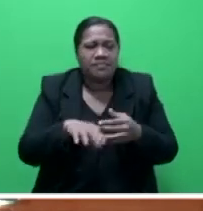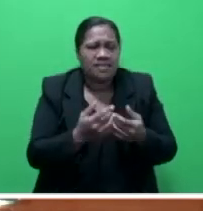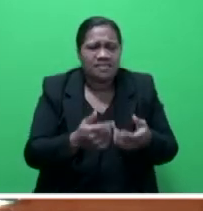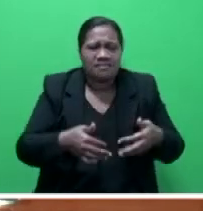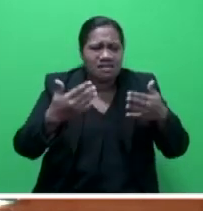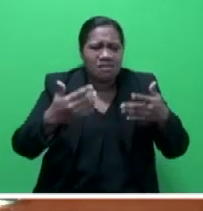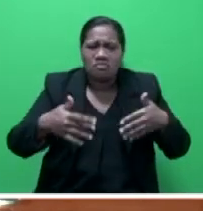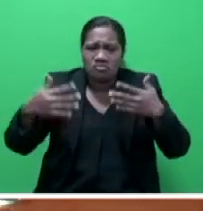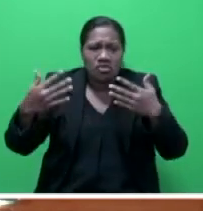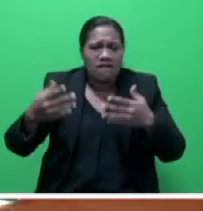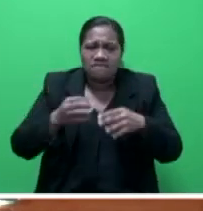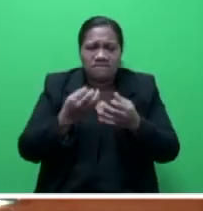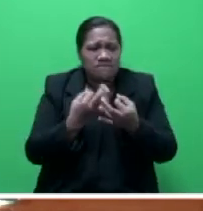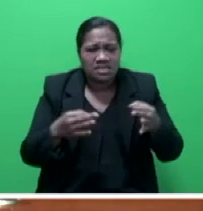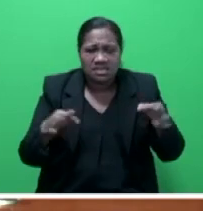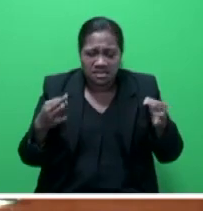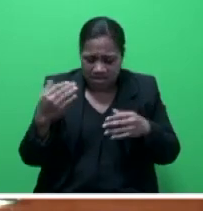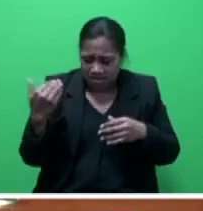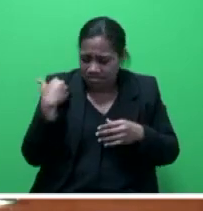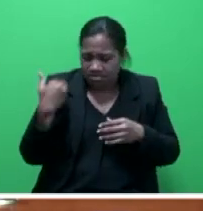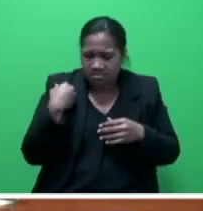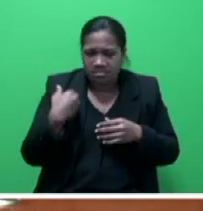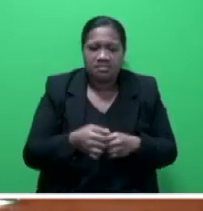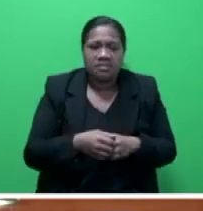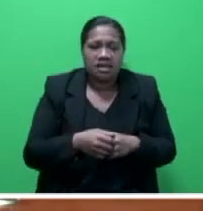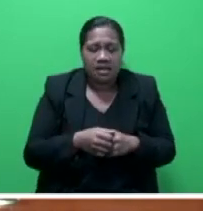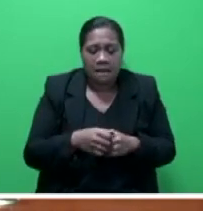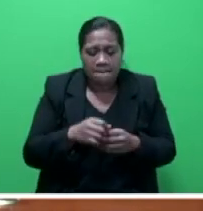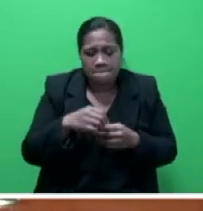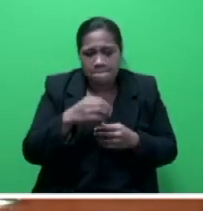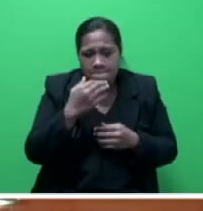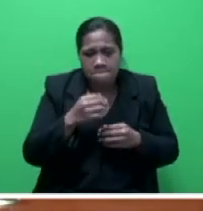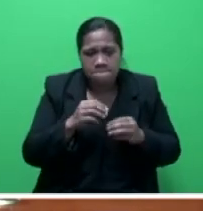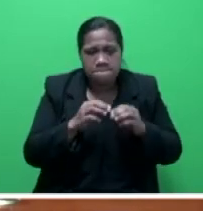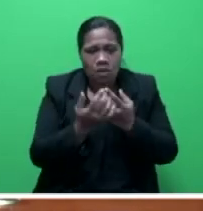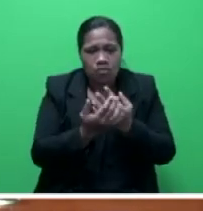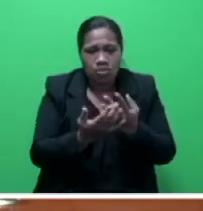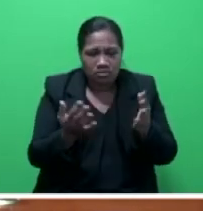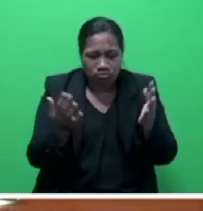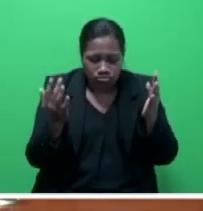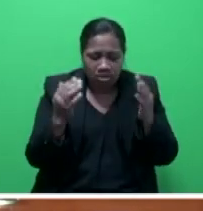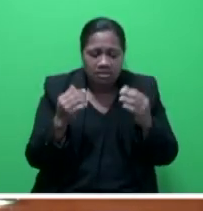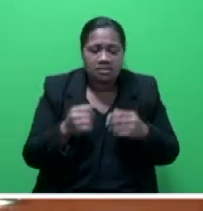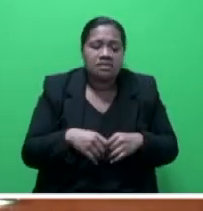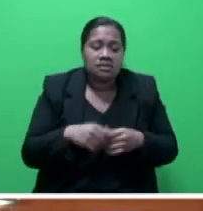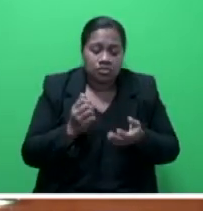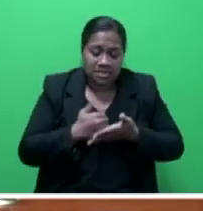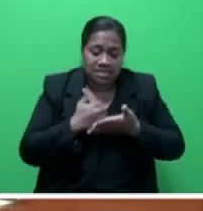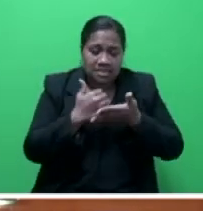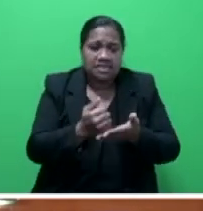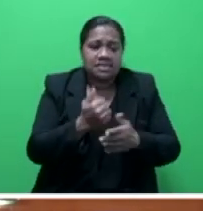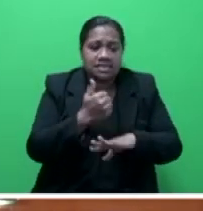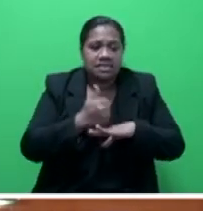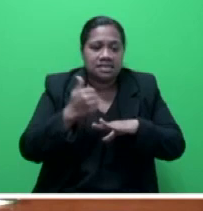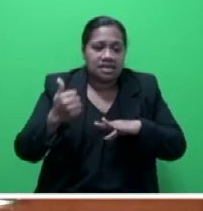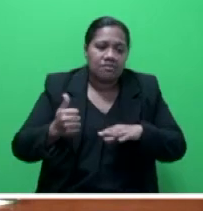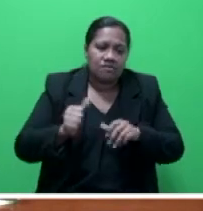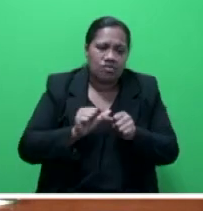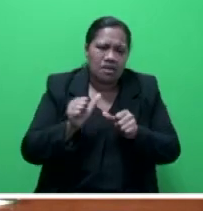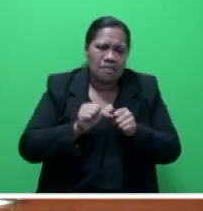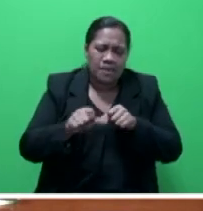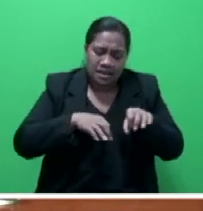that will be affected, the amount of population. This then immensely assisted government to better plan and